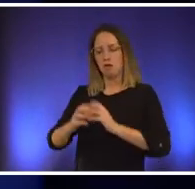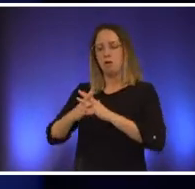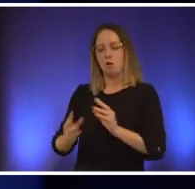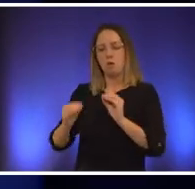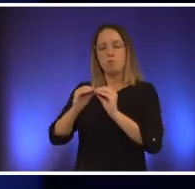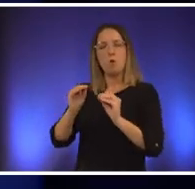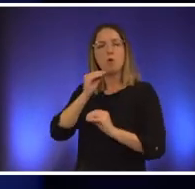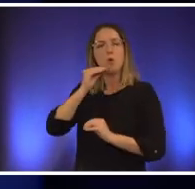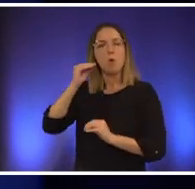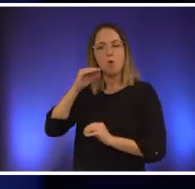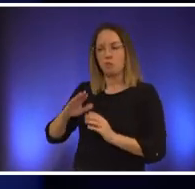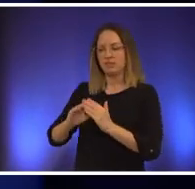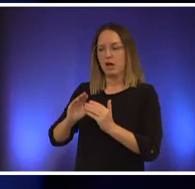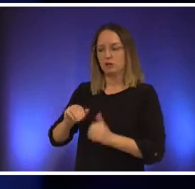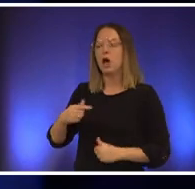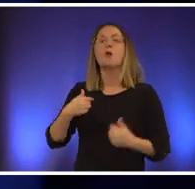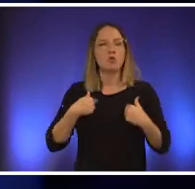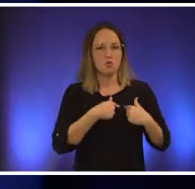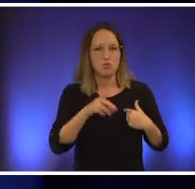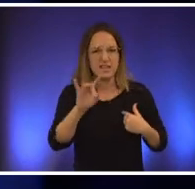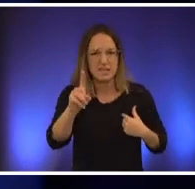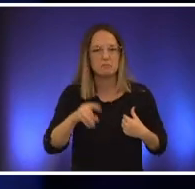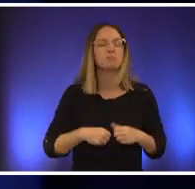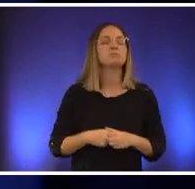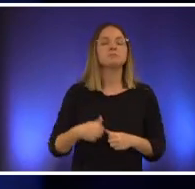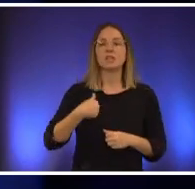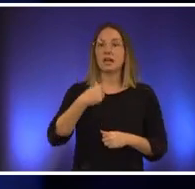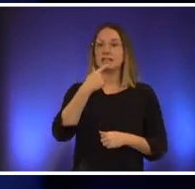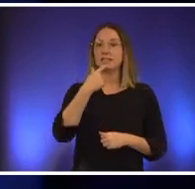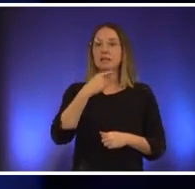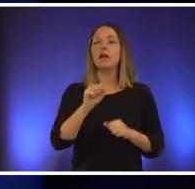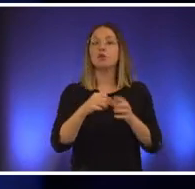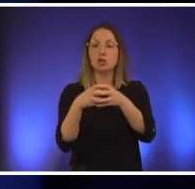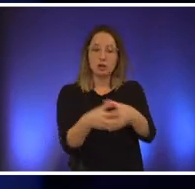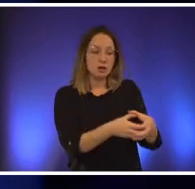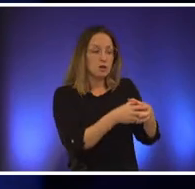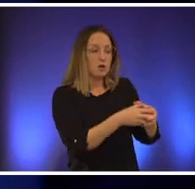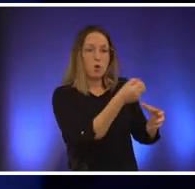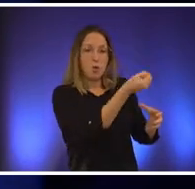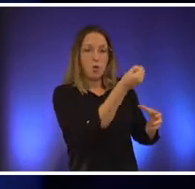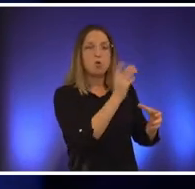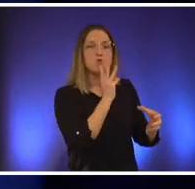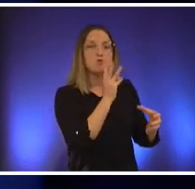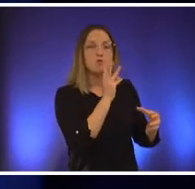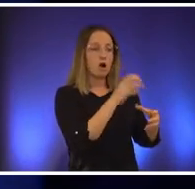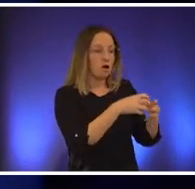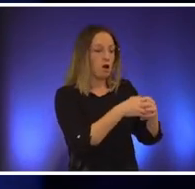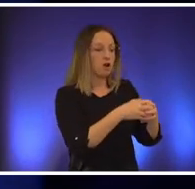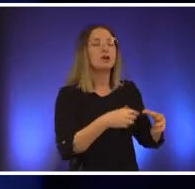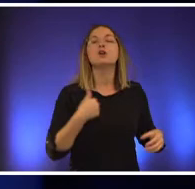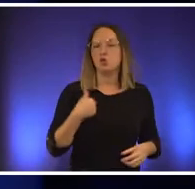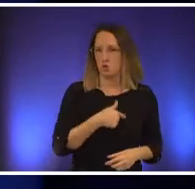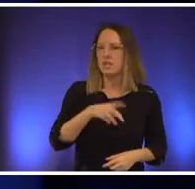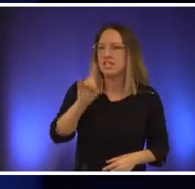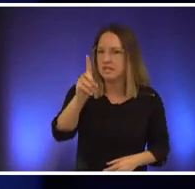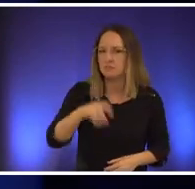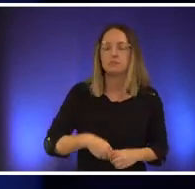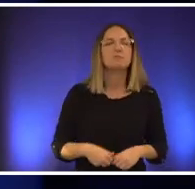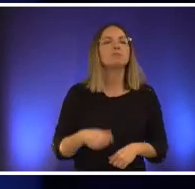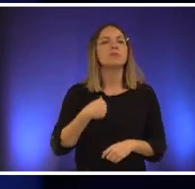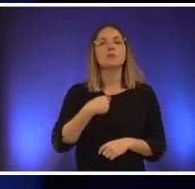said we could set aside a water supply for decades and we did i said we could end the war between